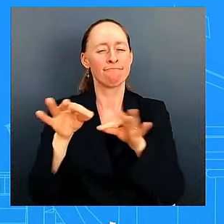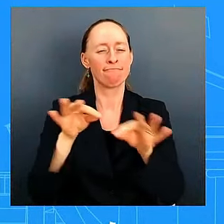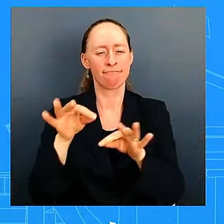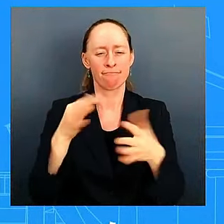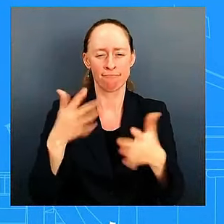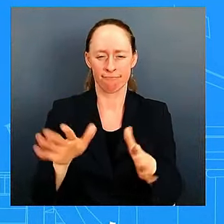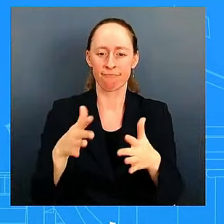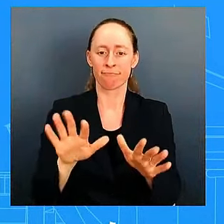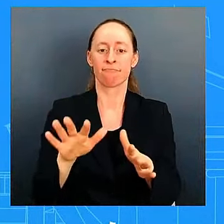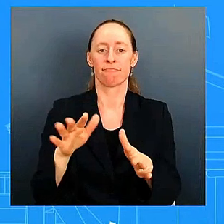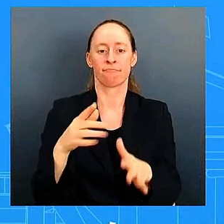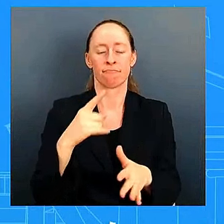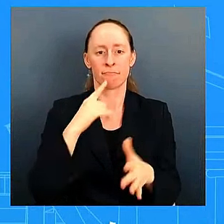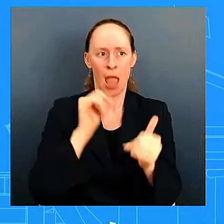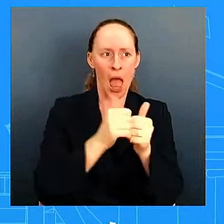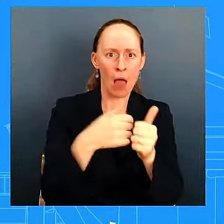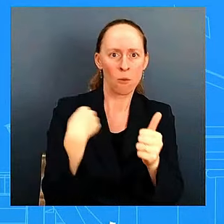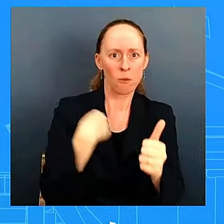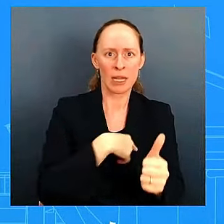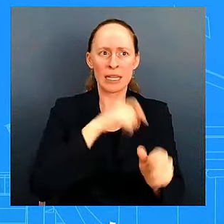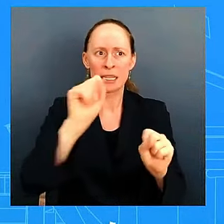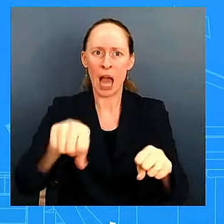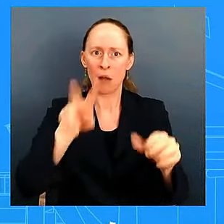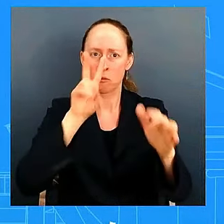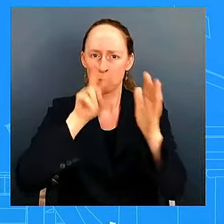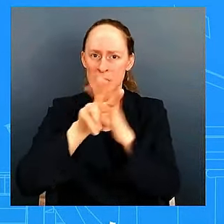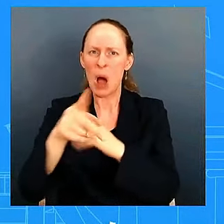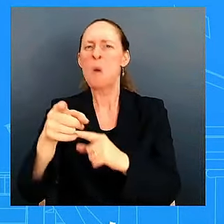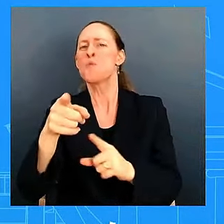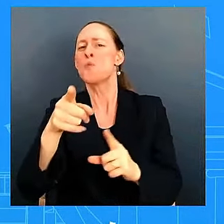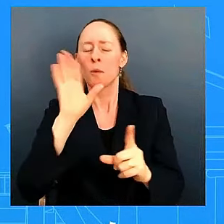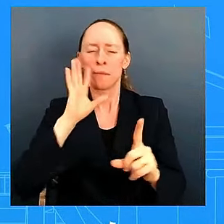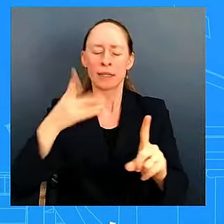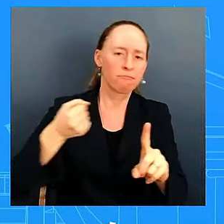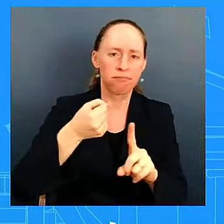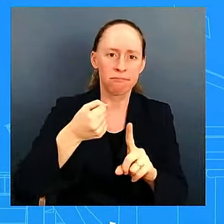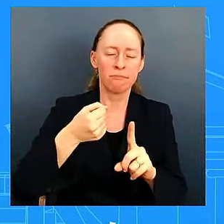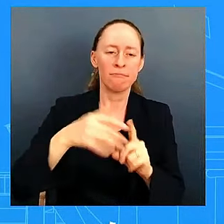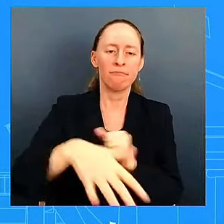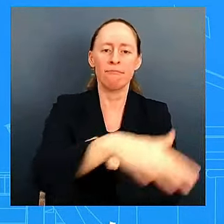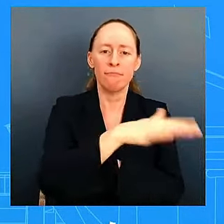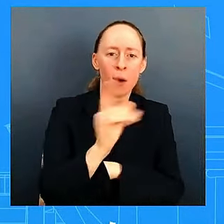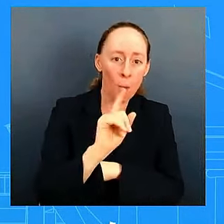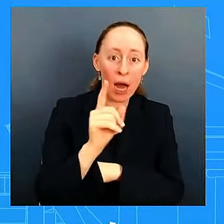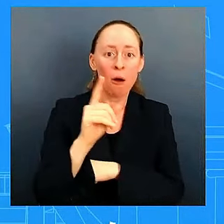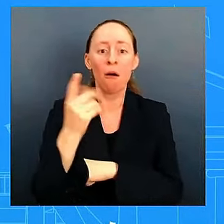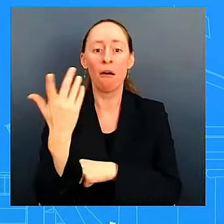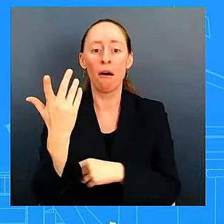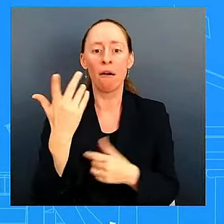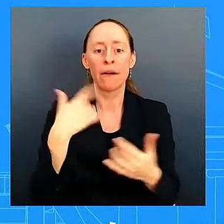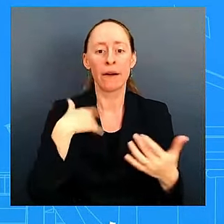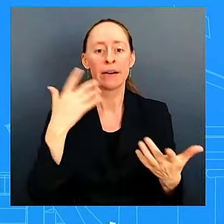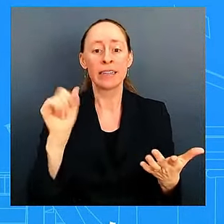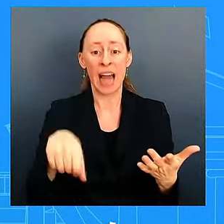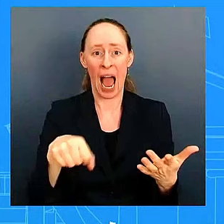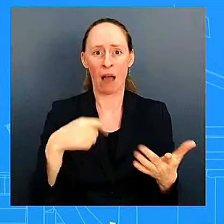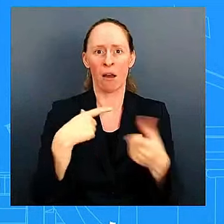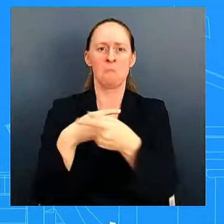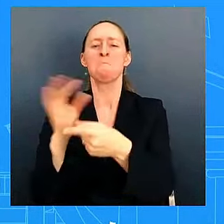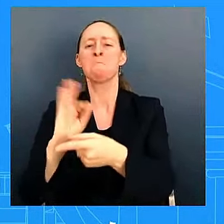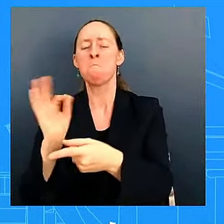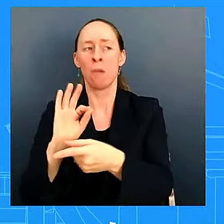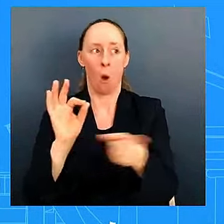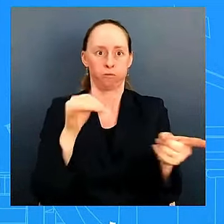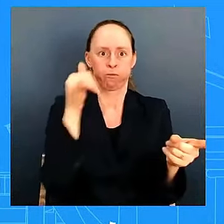i'll let the experts speak to this uh but again pre-positioned we had generators food uh water along